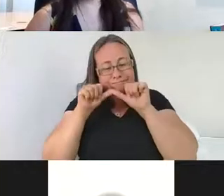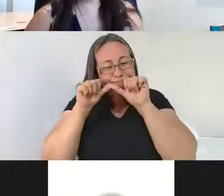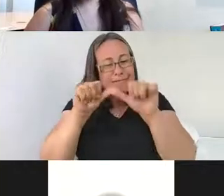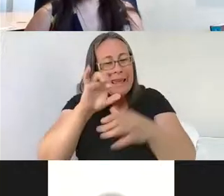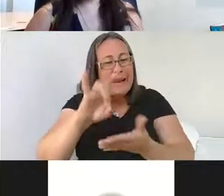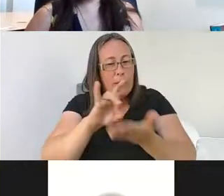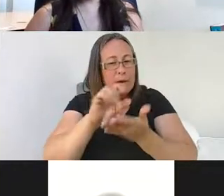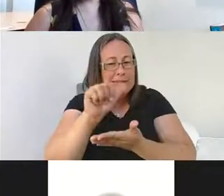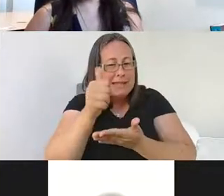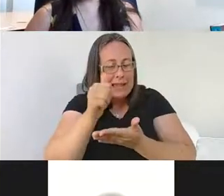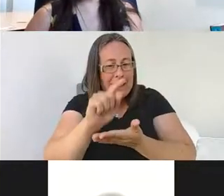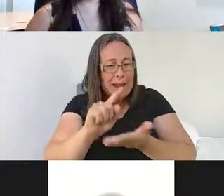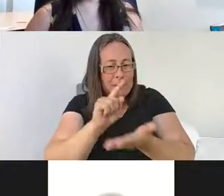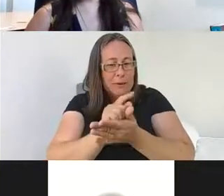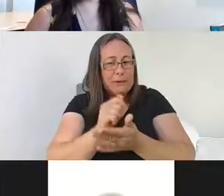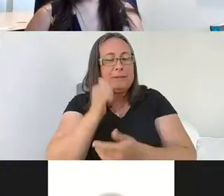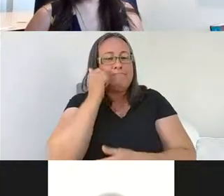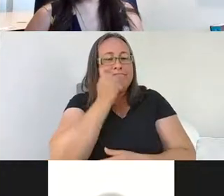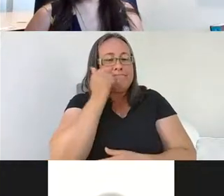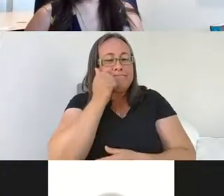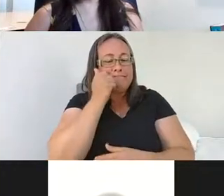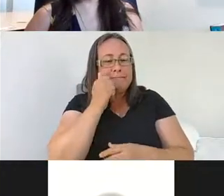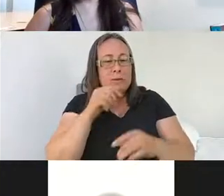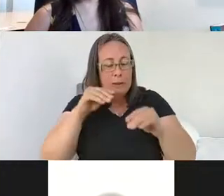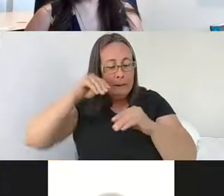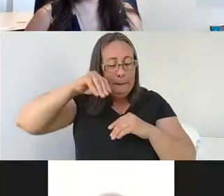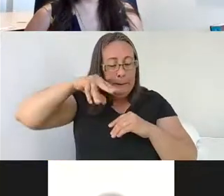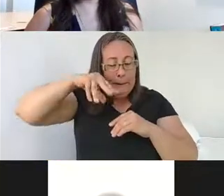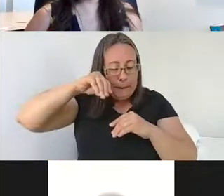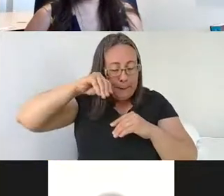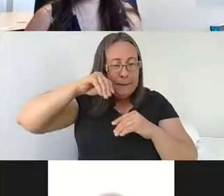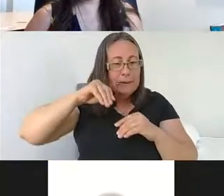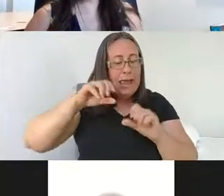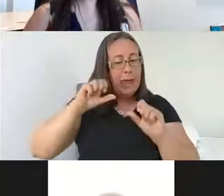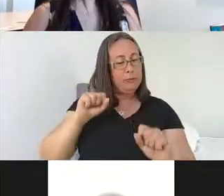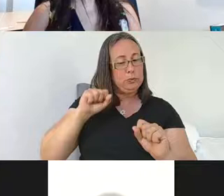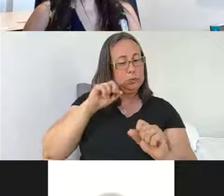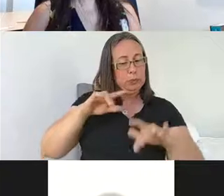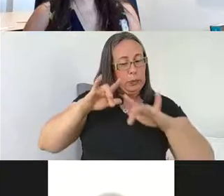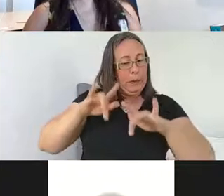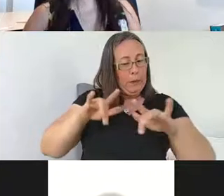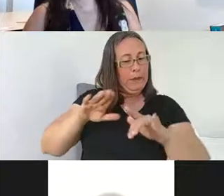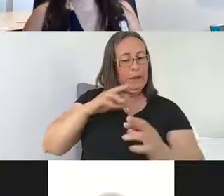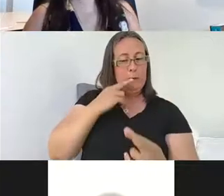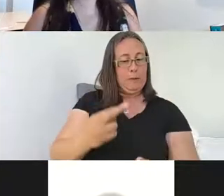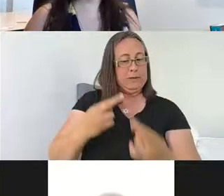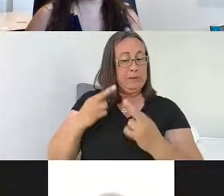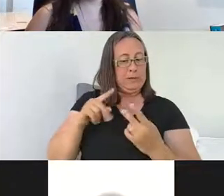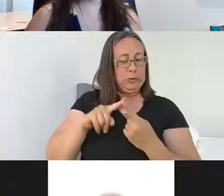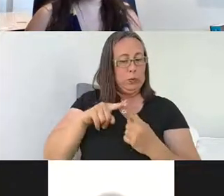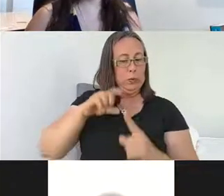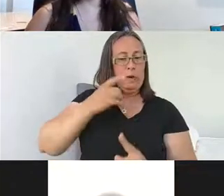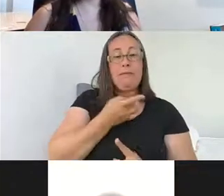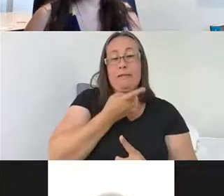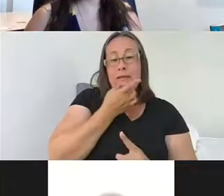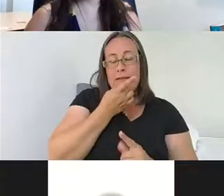And we would flashlight onto these photoreceptors and be able to record their responses to light. And we had a lot of different kind